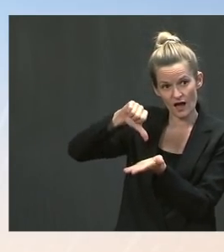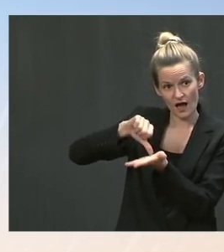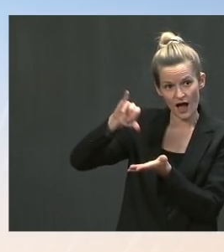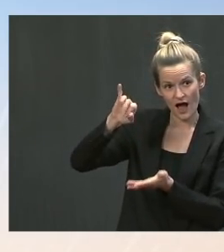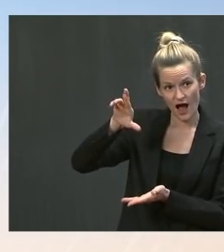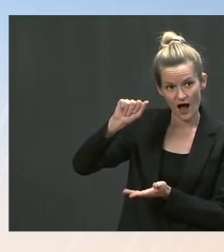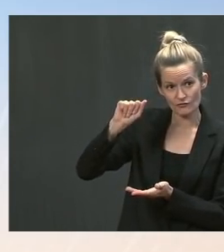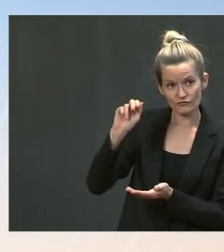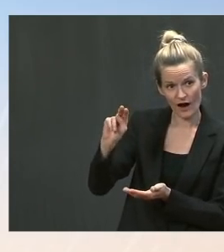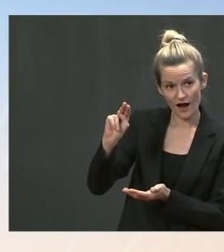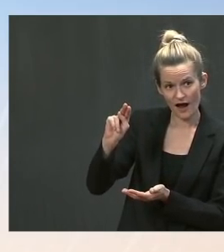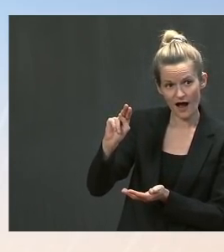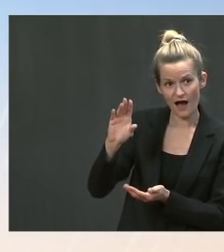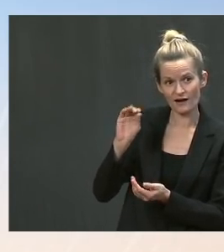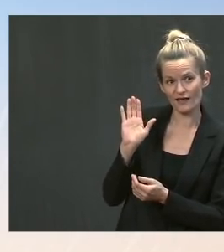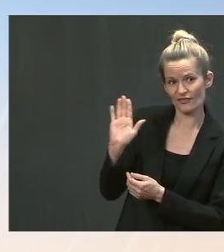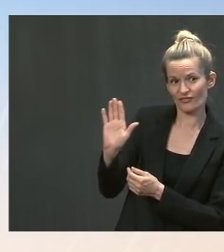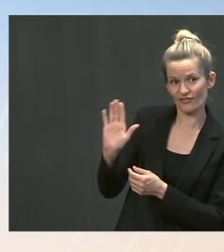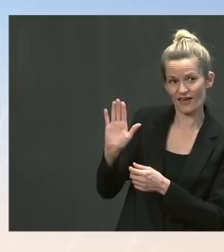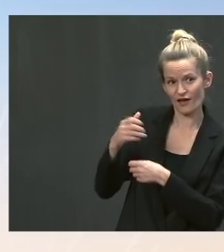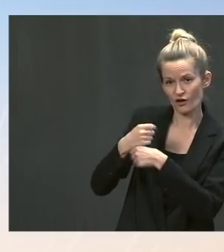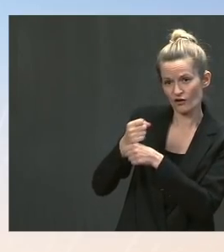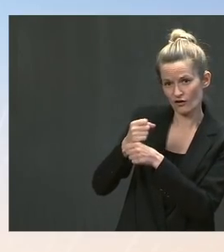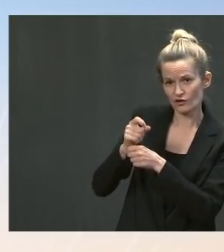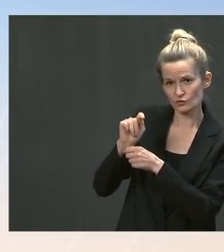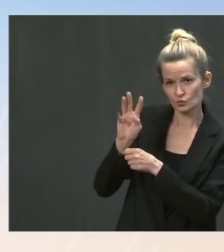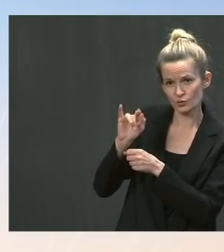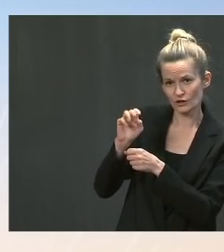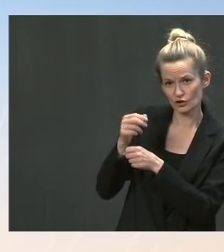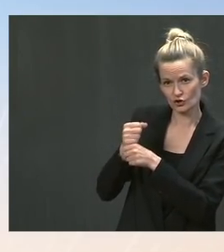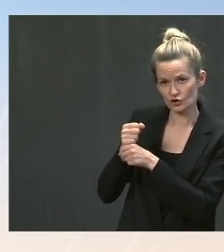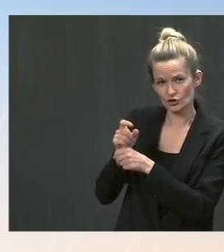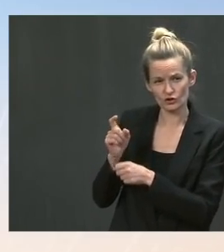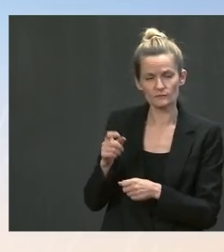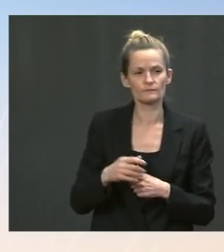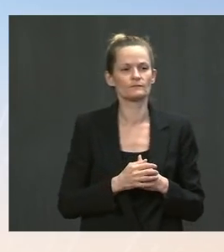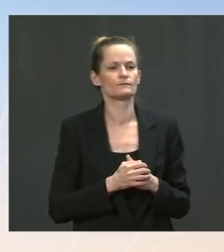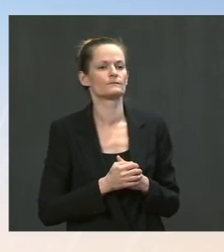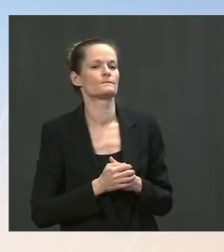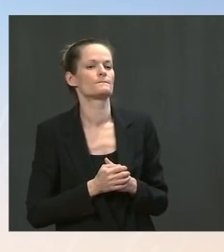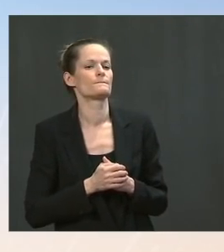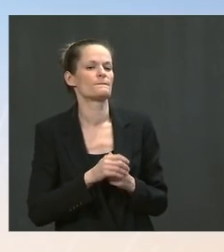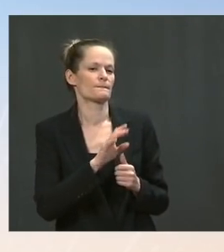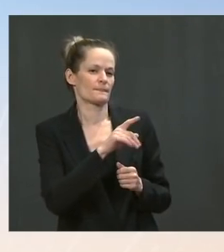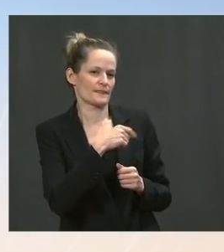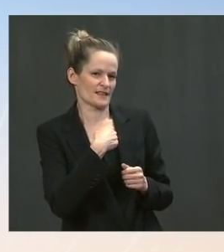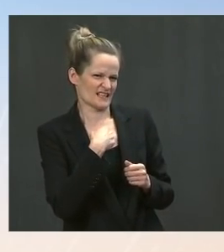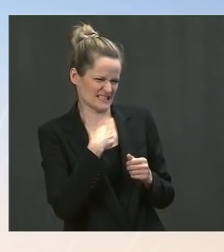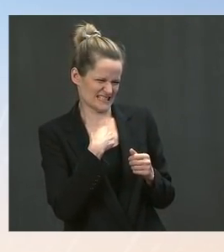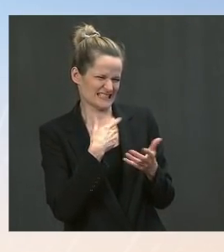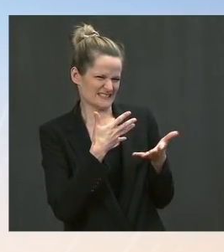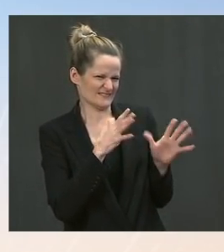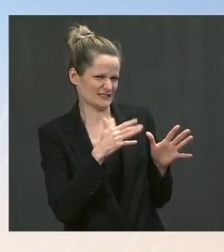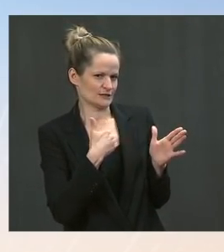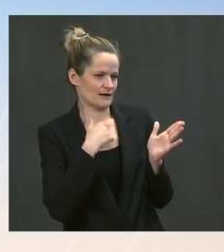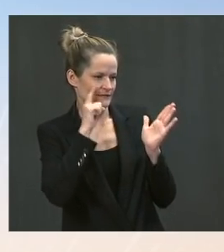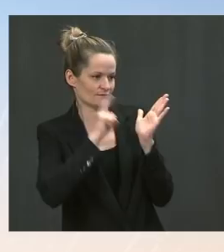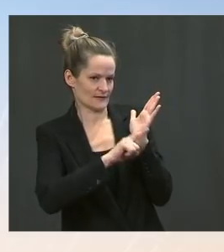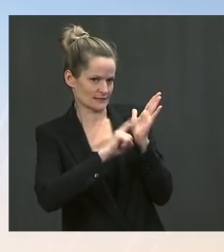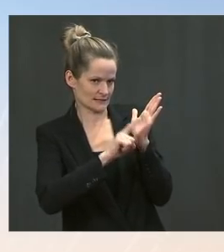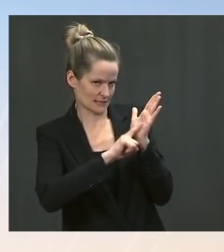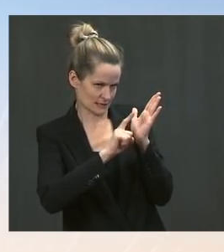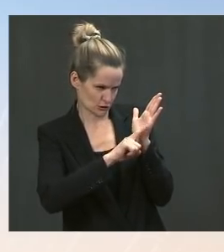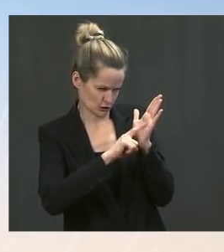Central Command issued a statement on the investigation into the July 30th unmanned aerial vehicle attack on the motor-tanker Mercer Street.